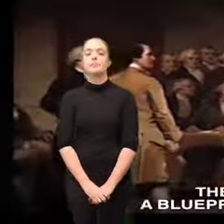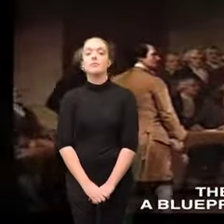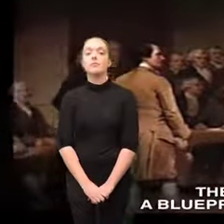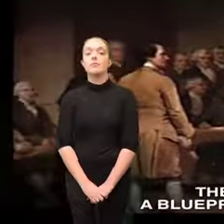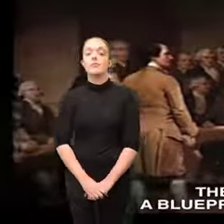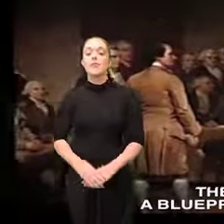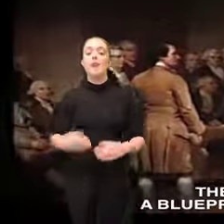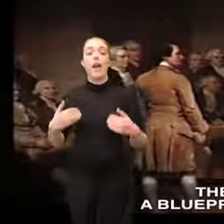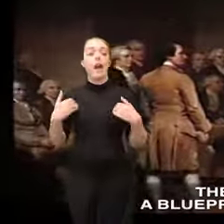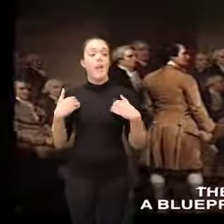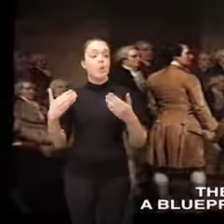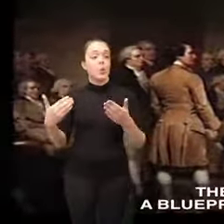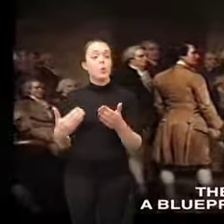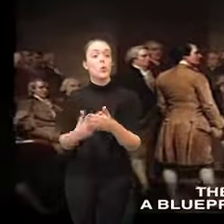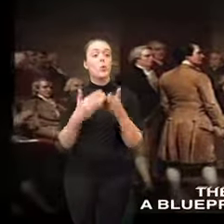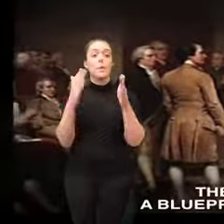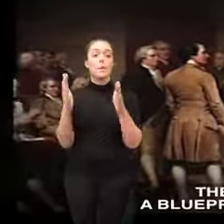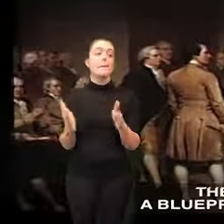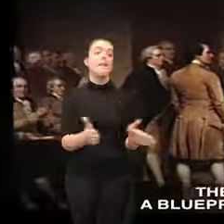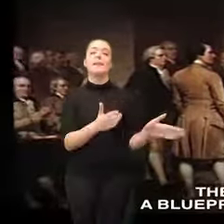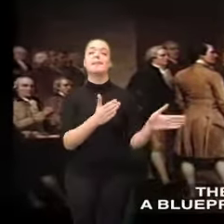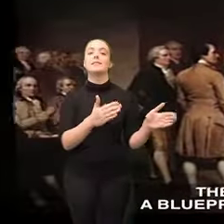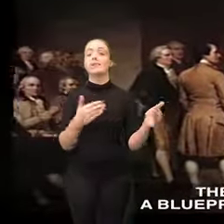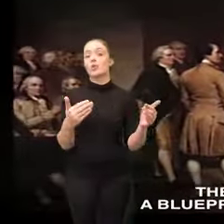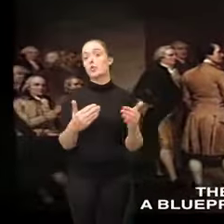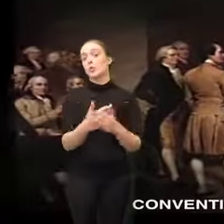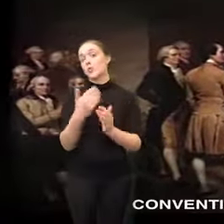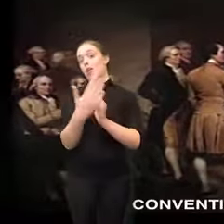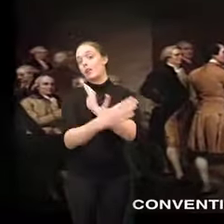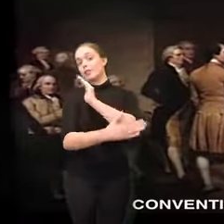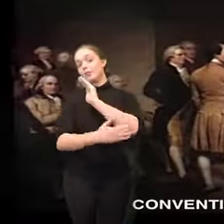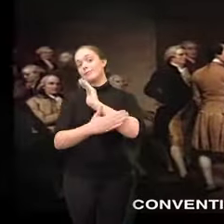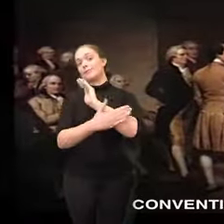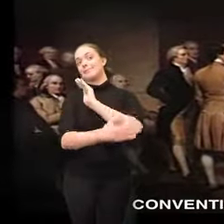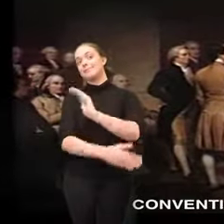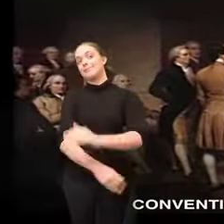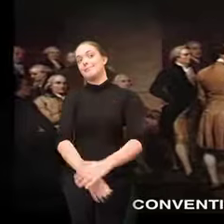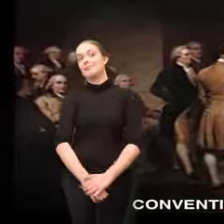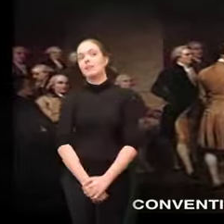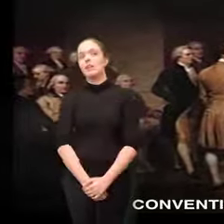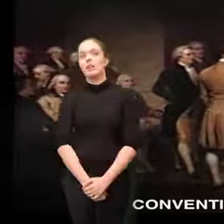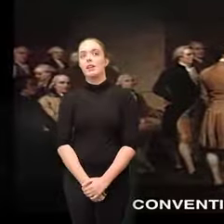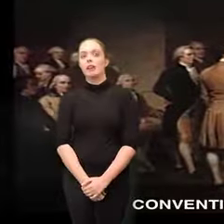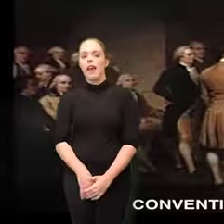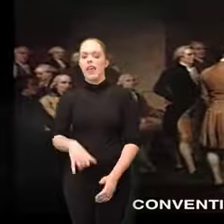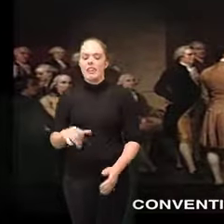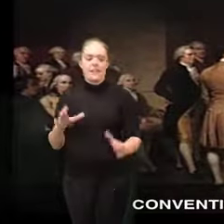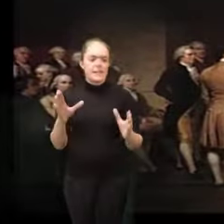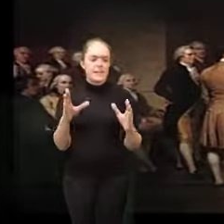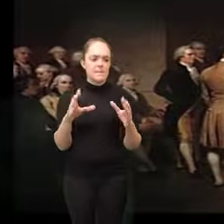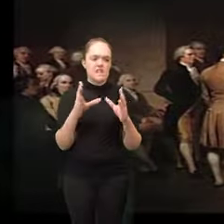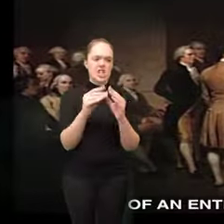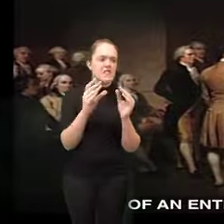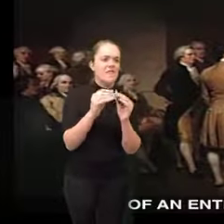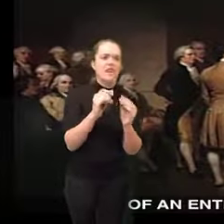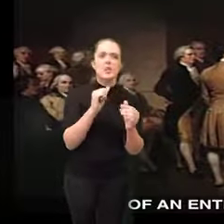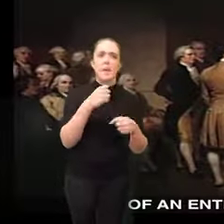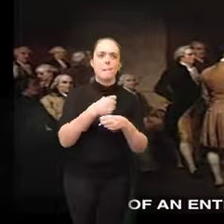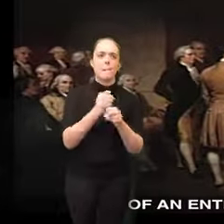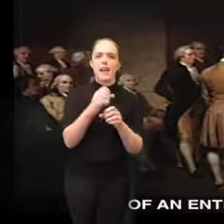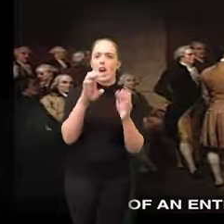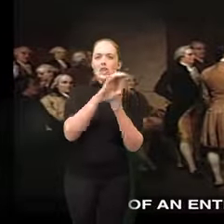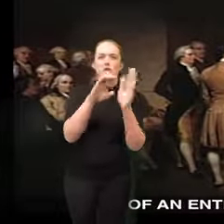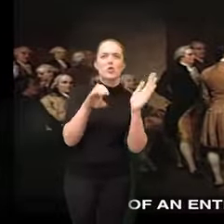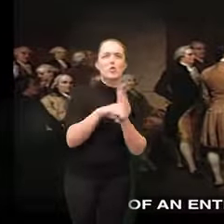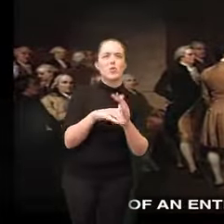they have written a blueprint for a new nation this convention created a constitution of